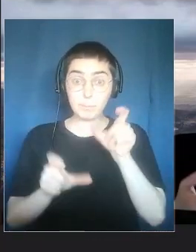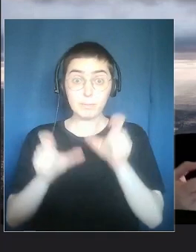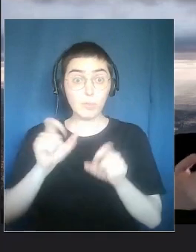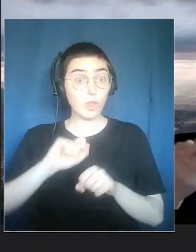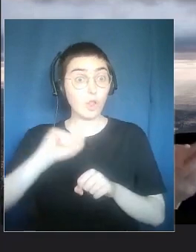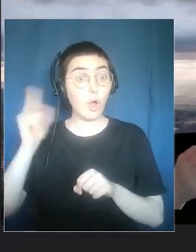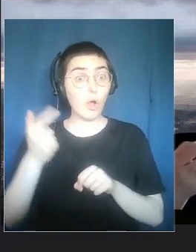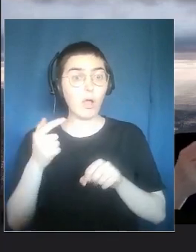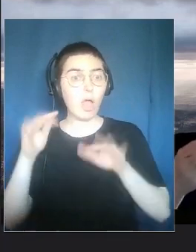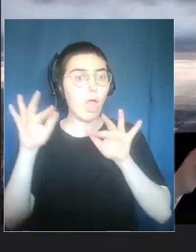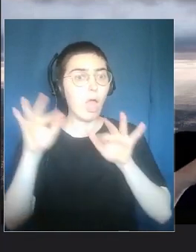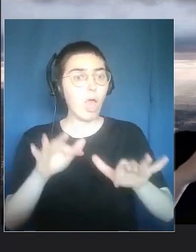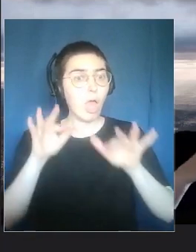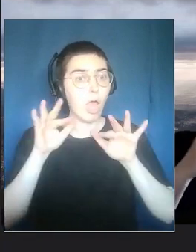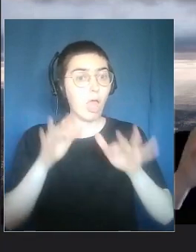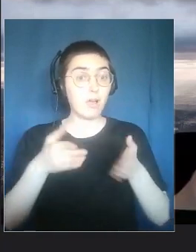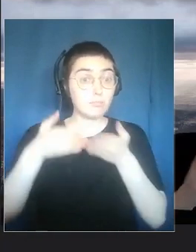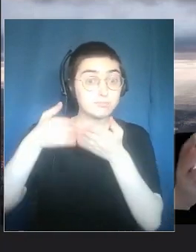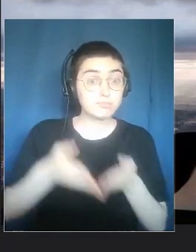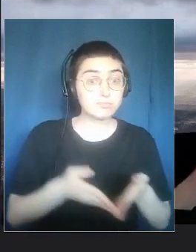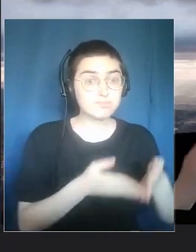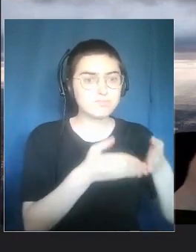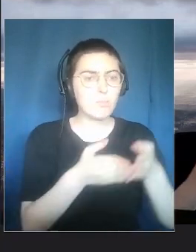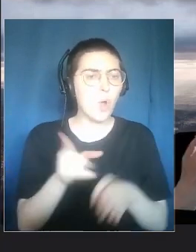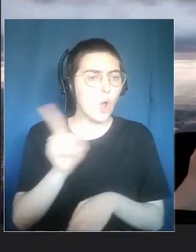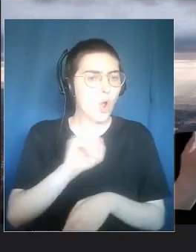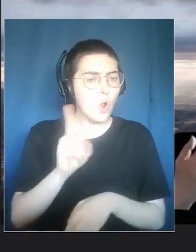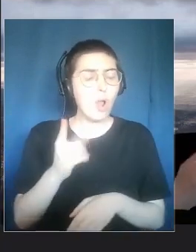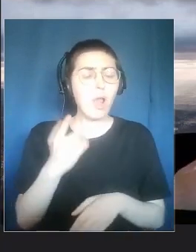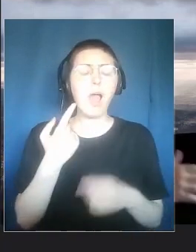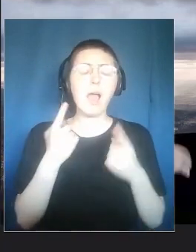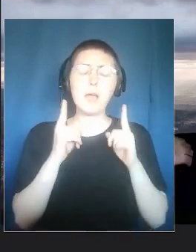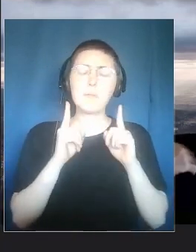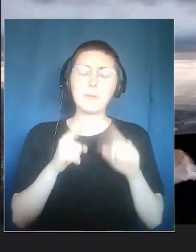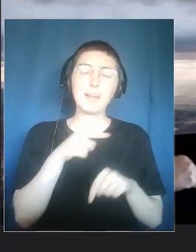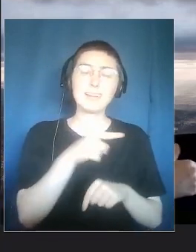was to have a river. They really experienced that.